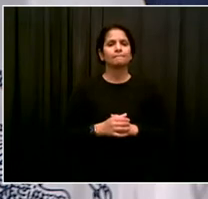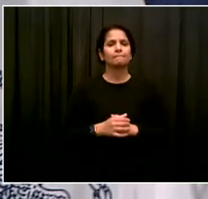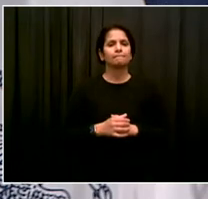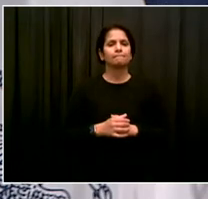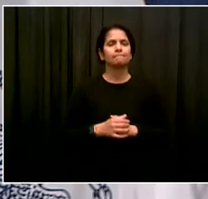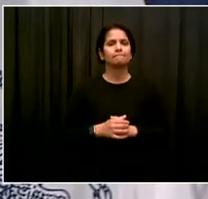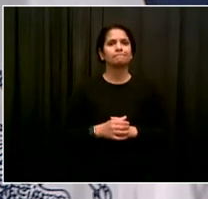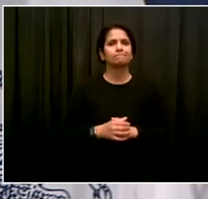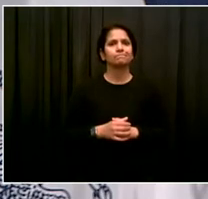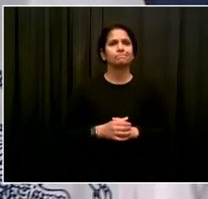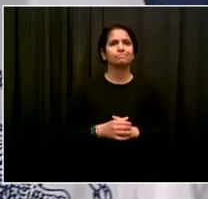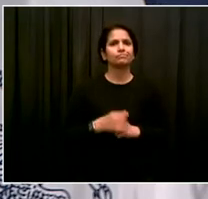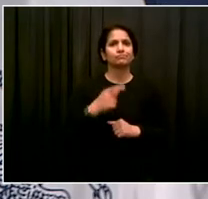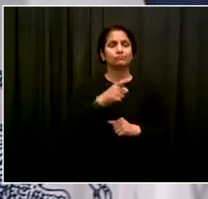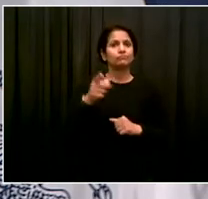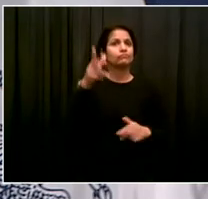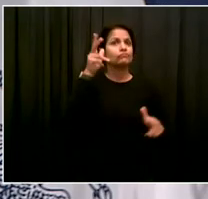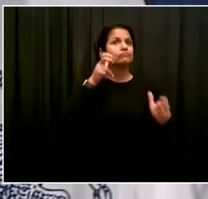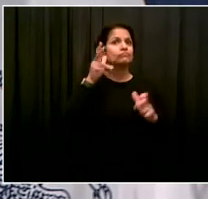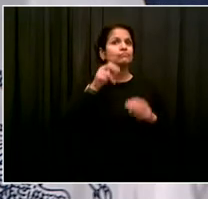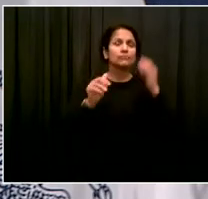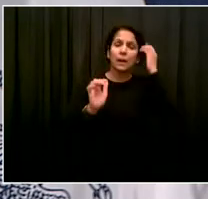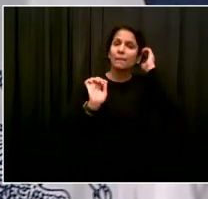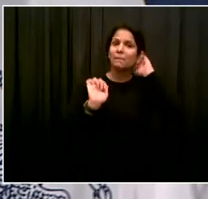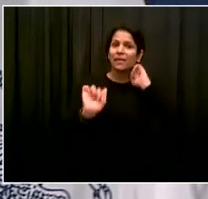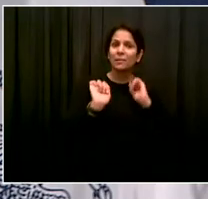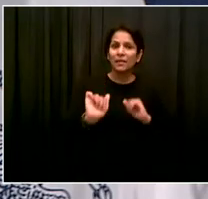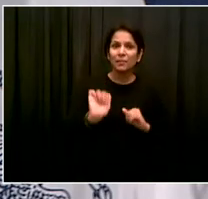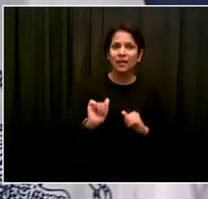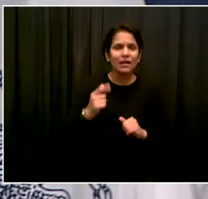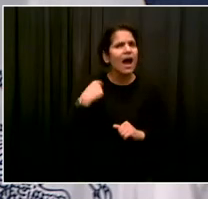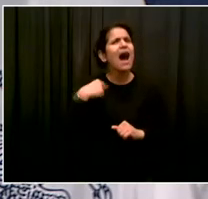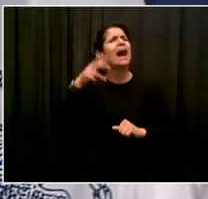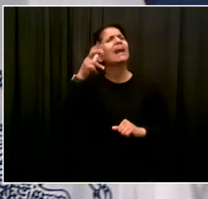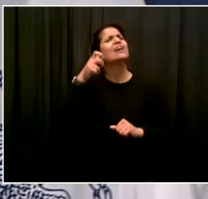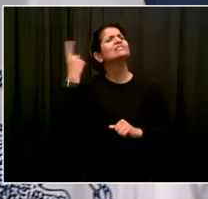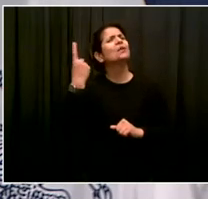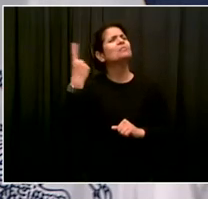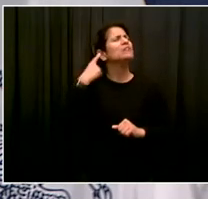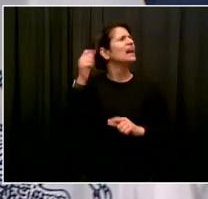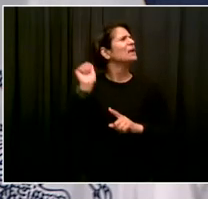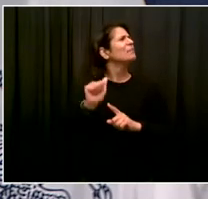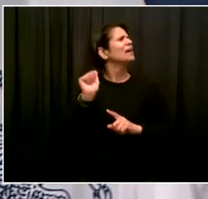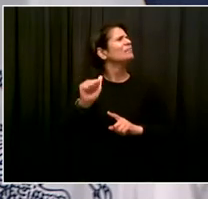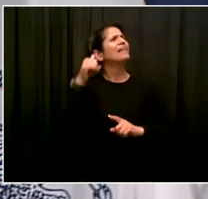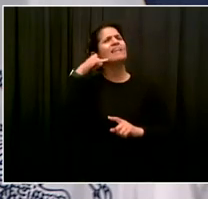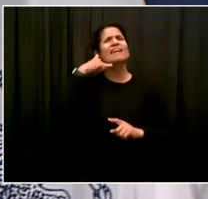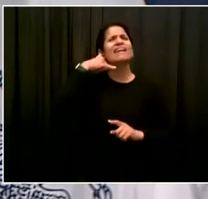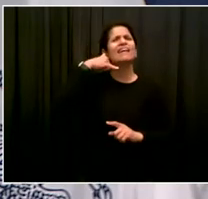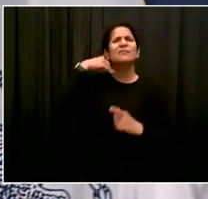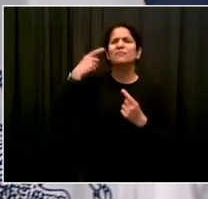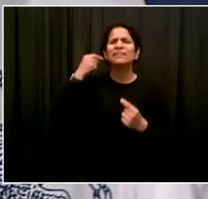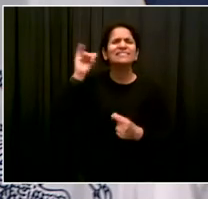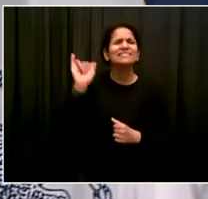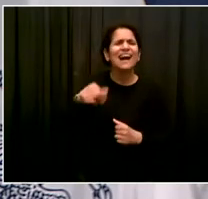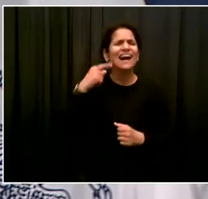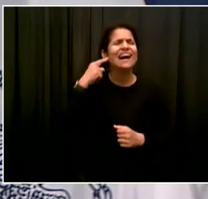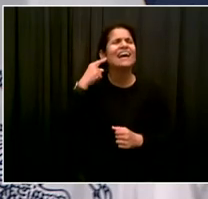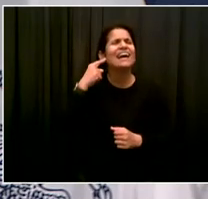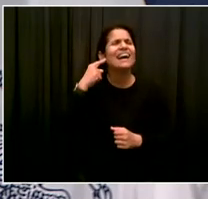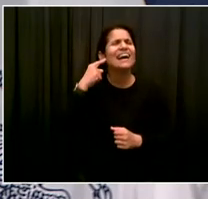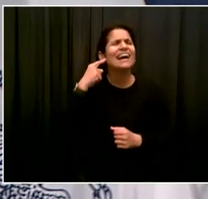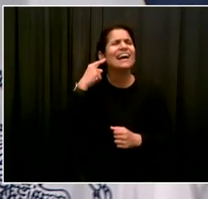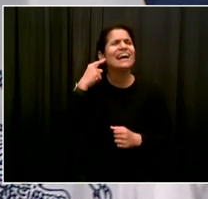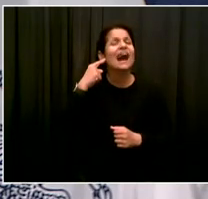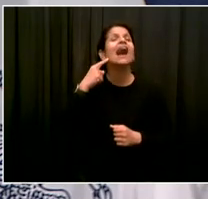outside. I think there's somebody in the lot outside honking their horns a lot. Let's let's go to our newest morning briefing